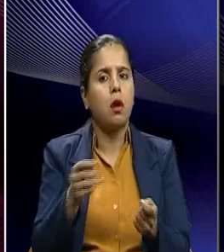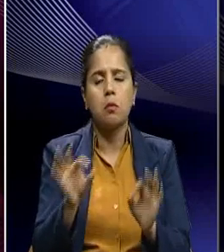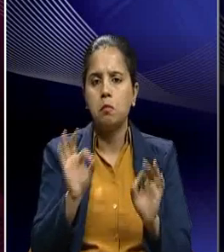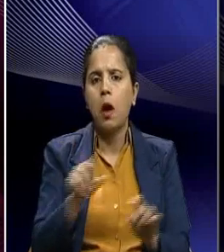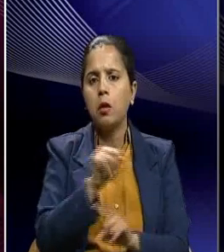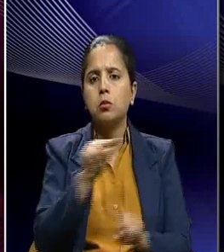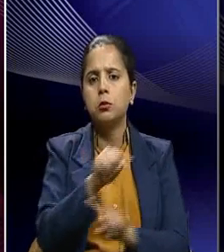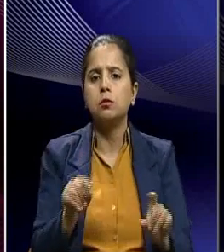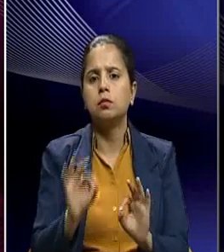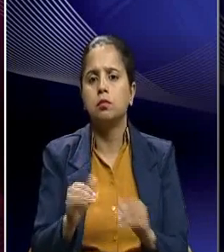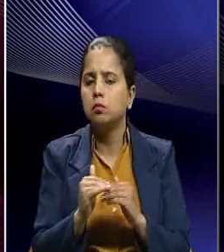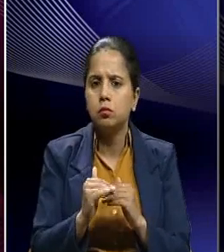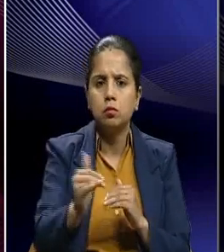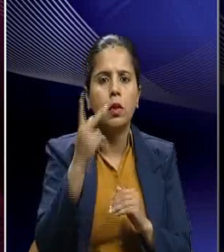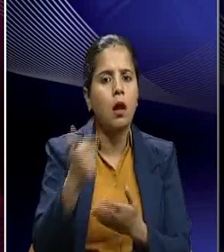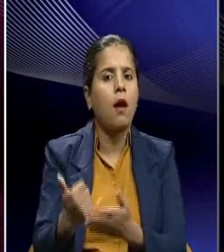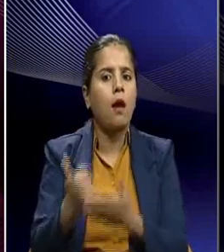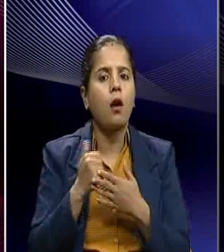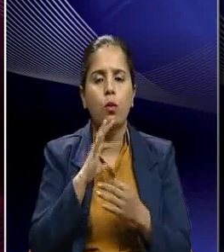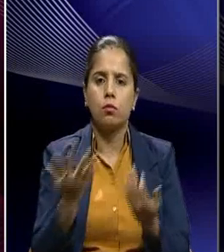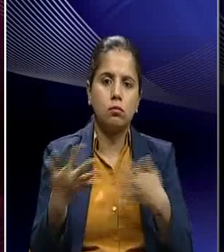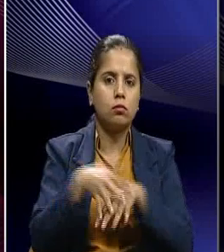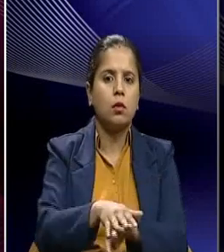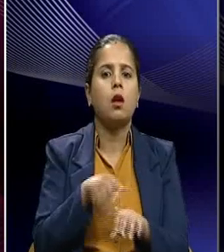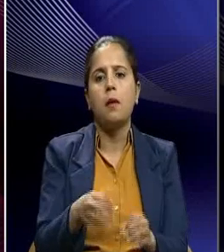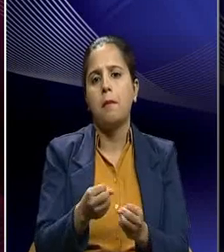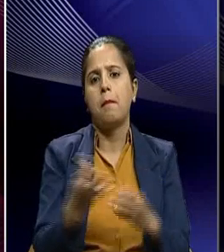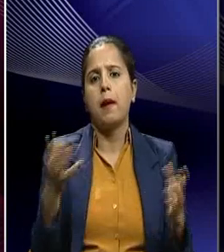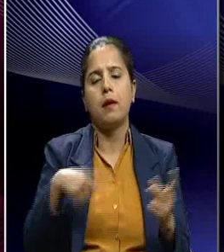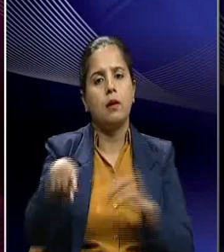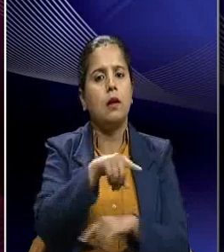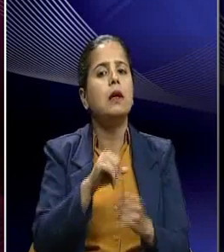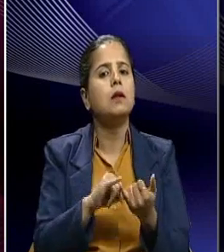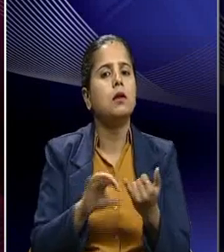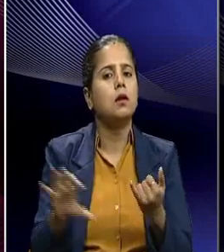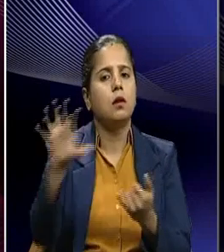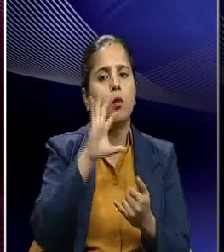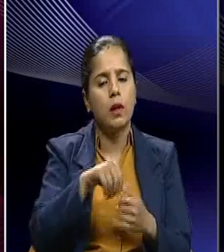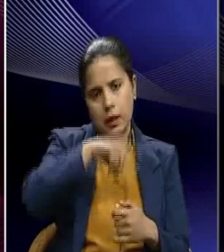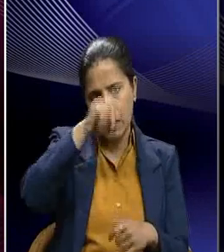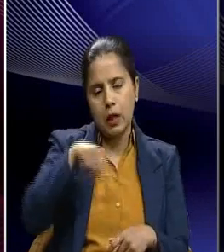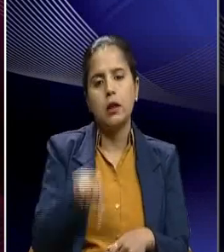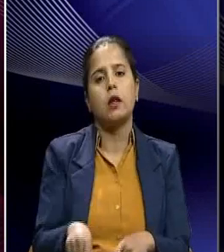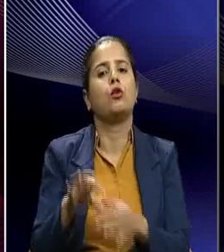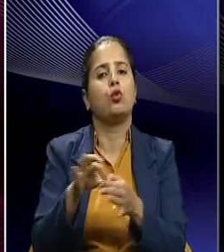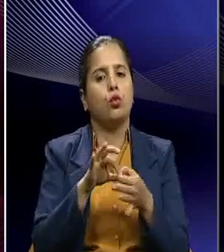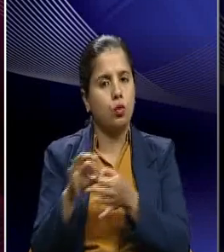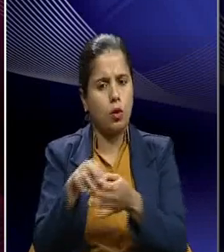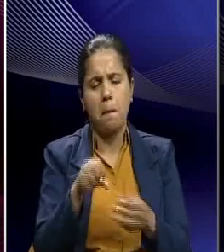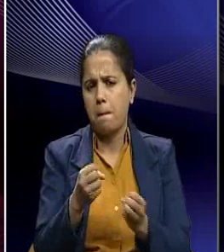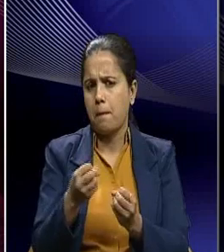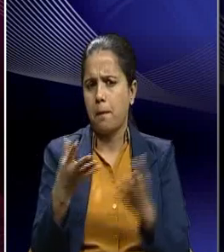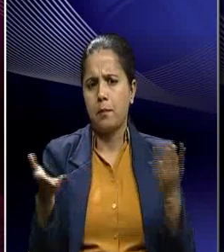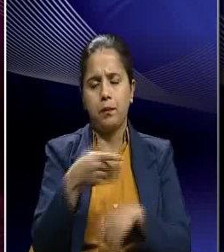which in a way helped in the integration of the most of the princely states into the Indian union. And many of